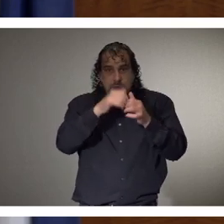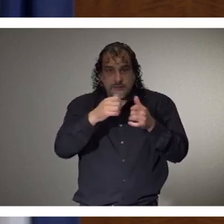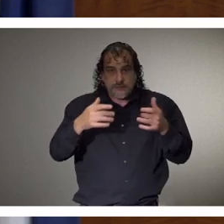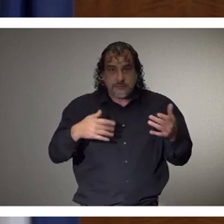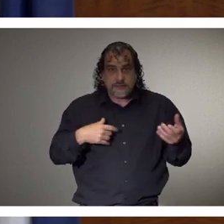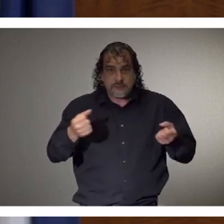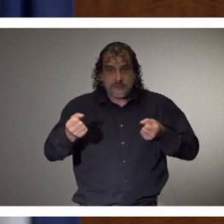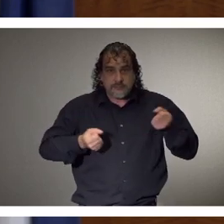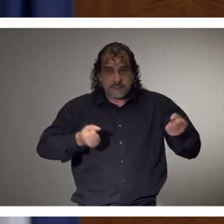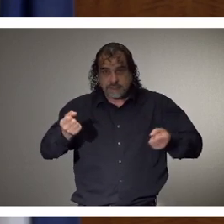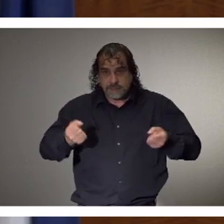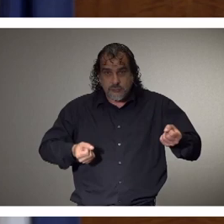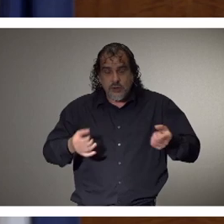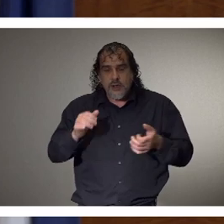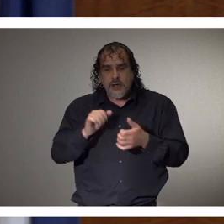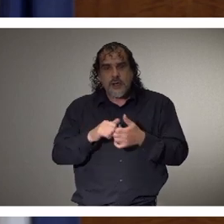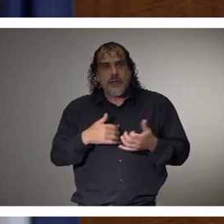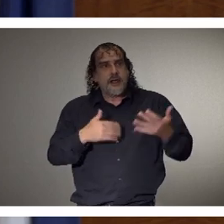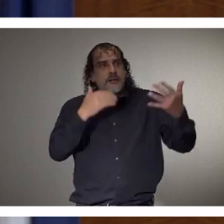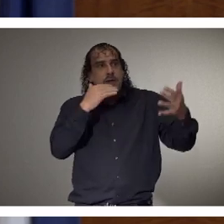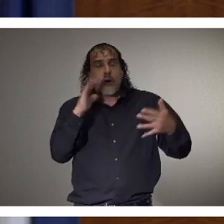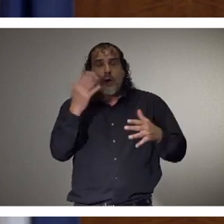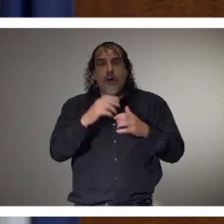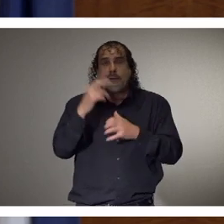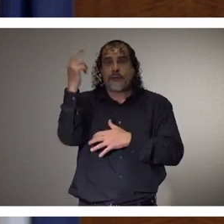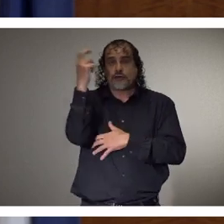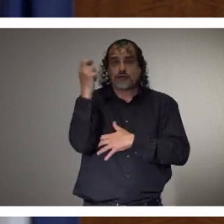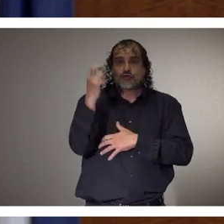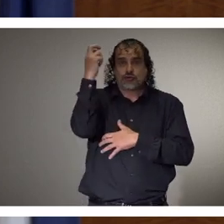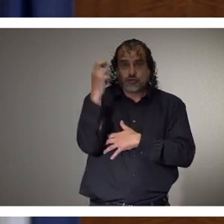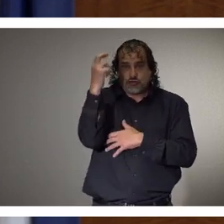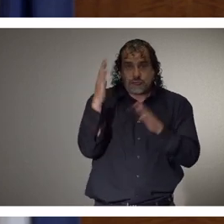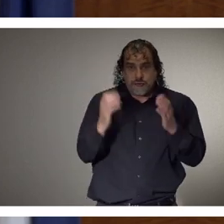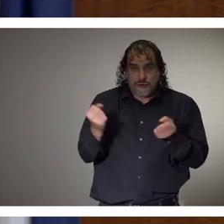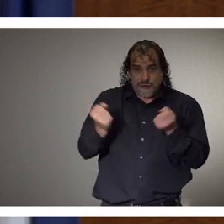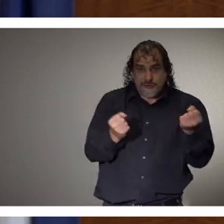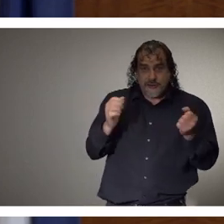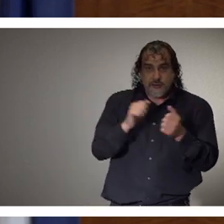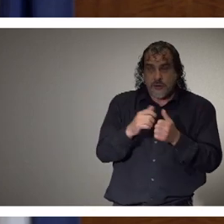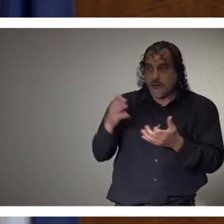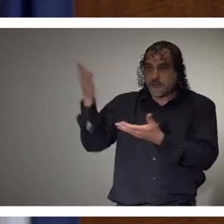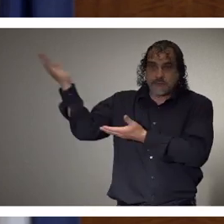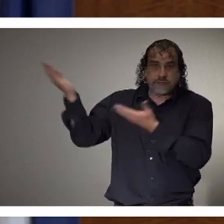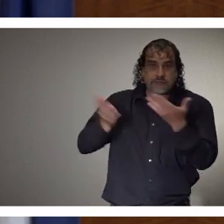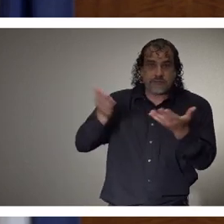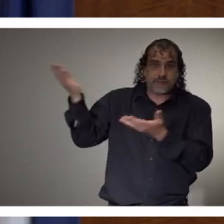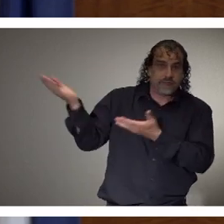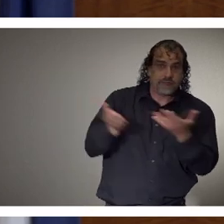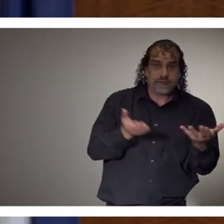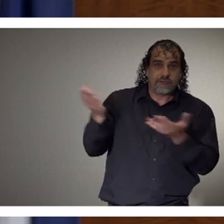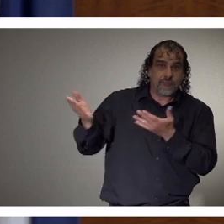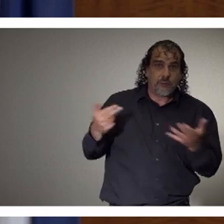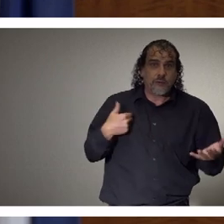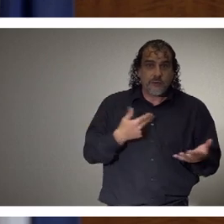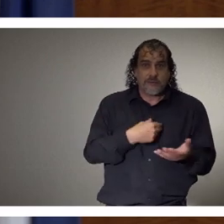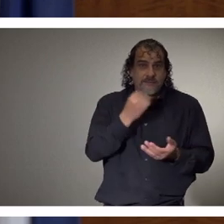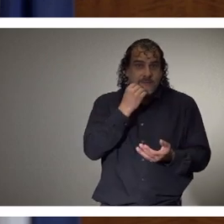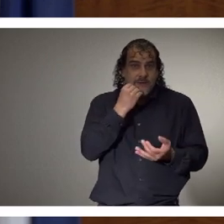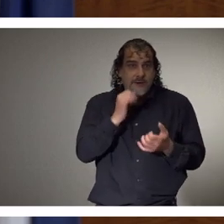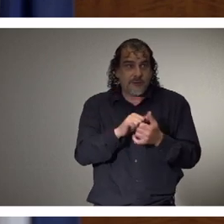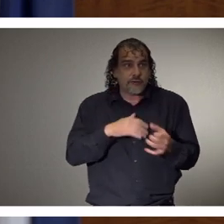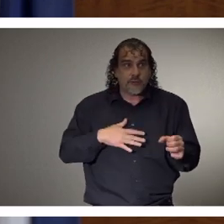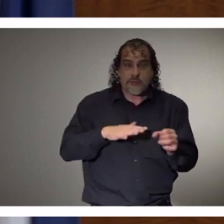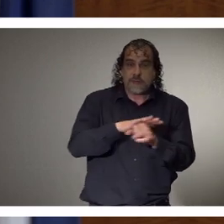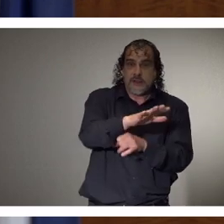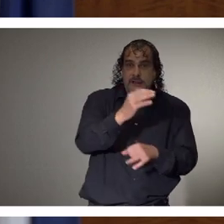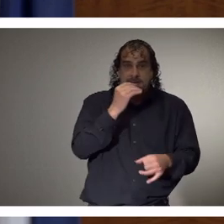I should say thank you to all the truckers out there, because while our farmers are supplying the food, our truckers are delivering it and making sure our supply chain